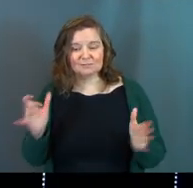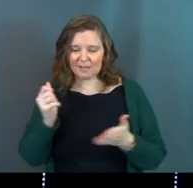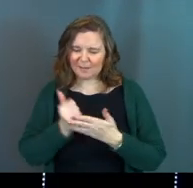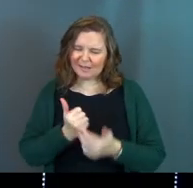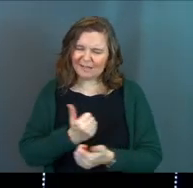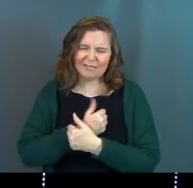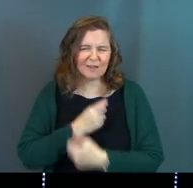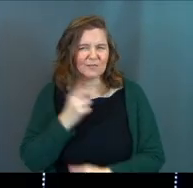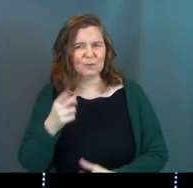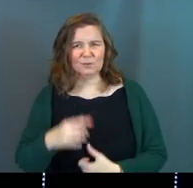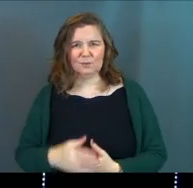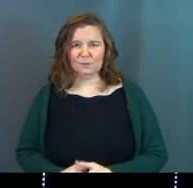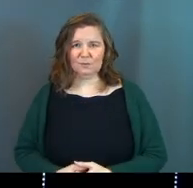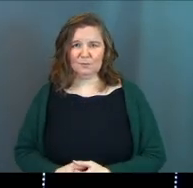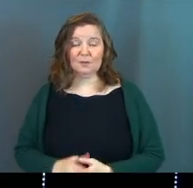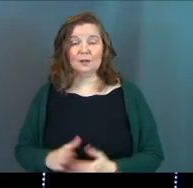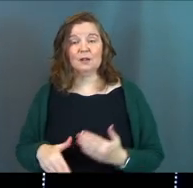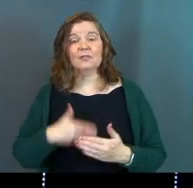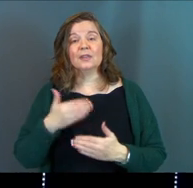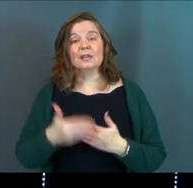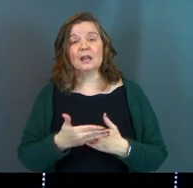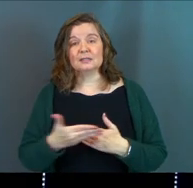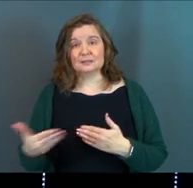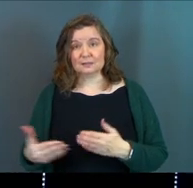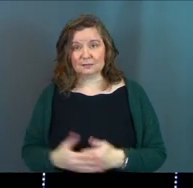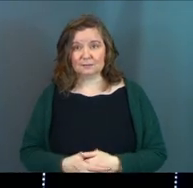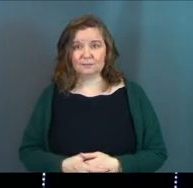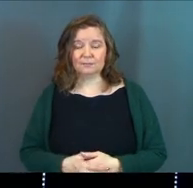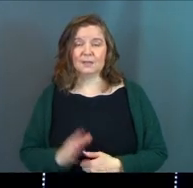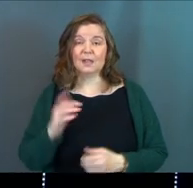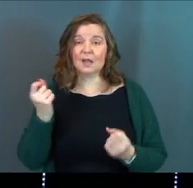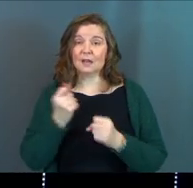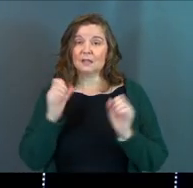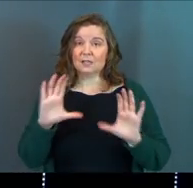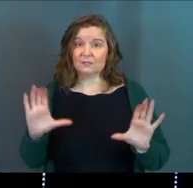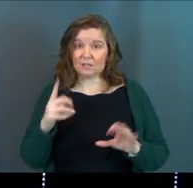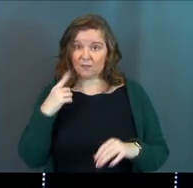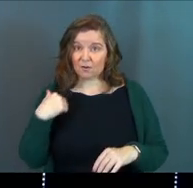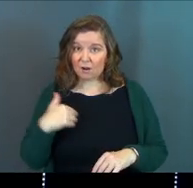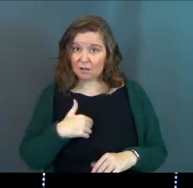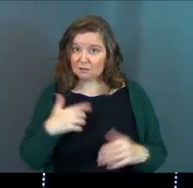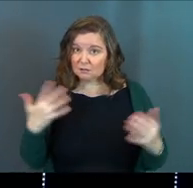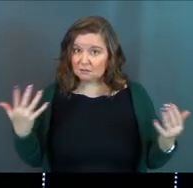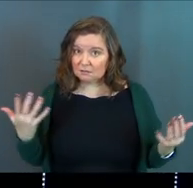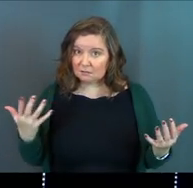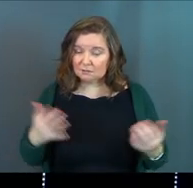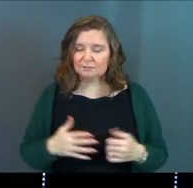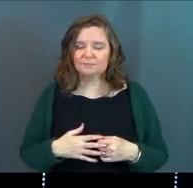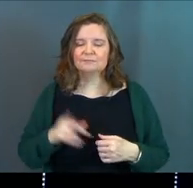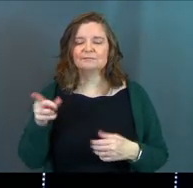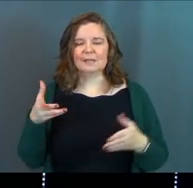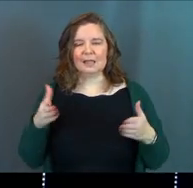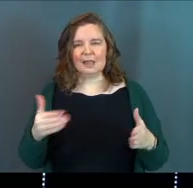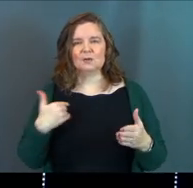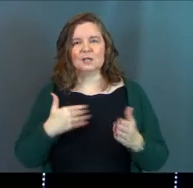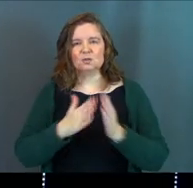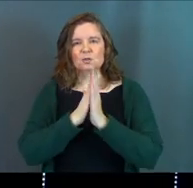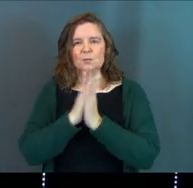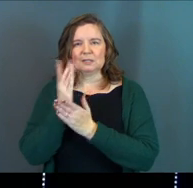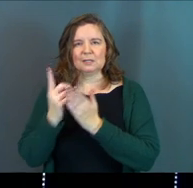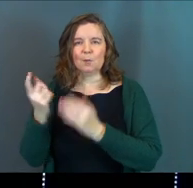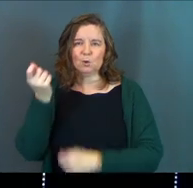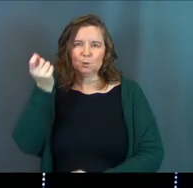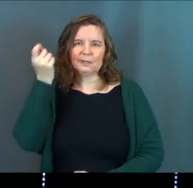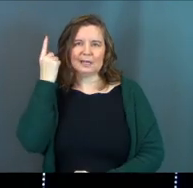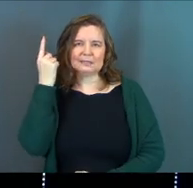Loves you. The next thing that our Savior does for us is he allows us to pray to somebody